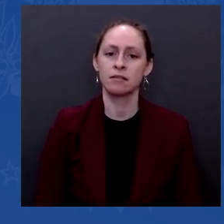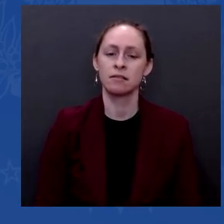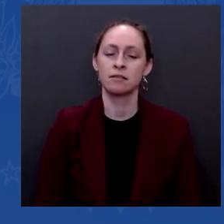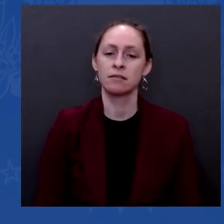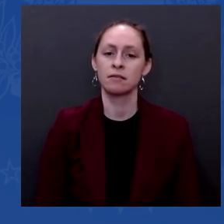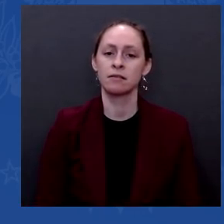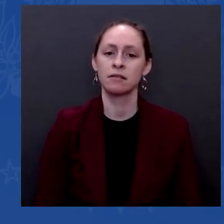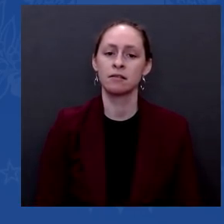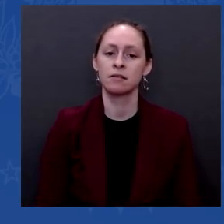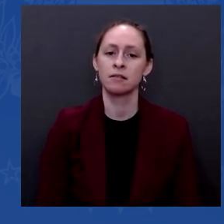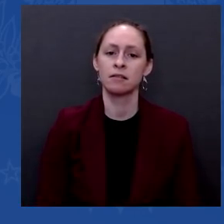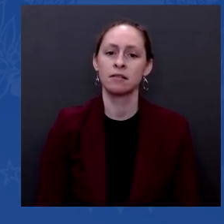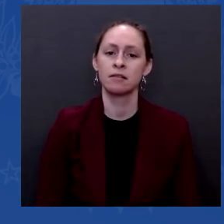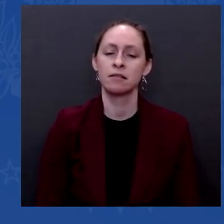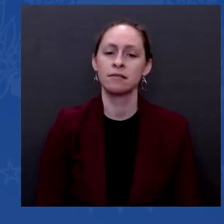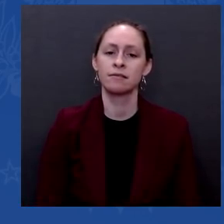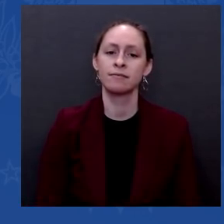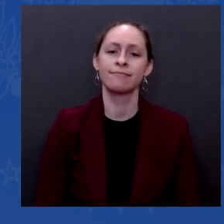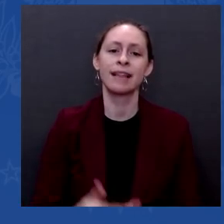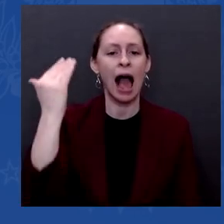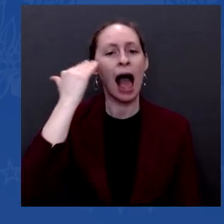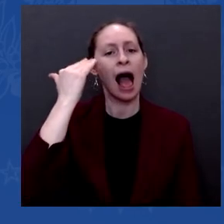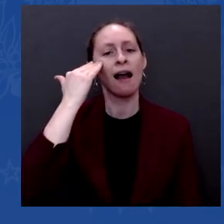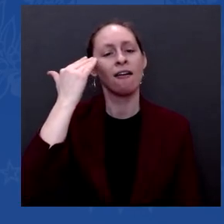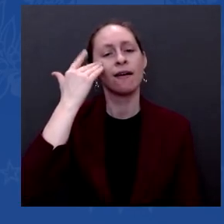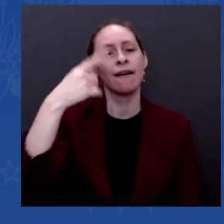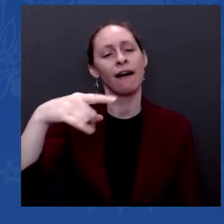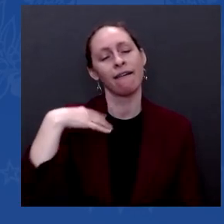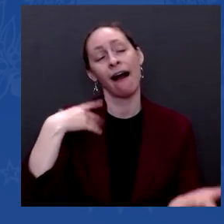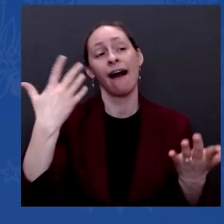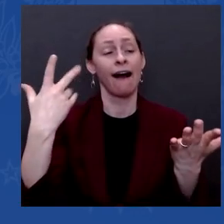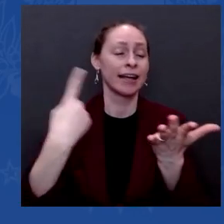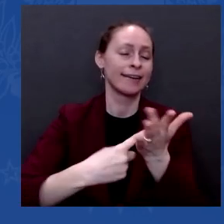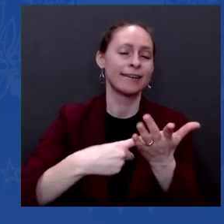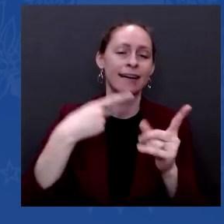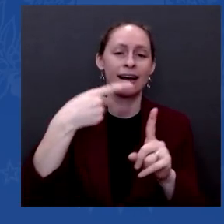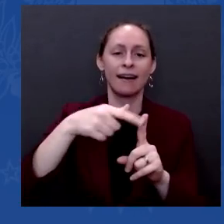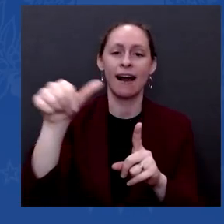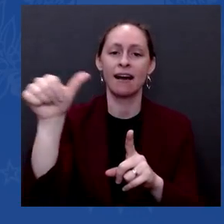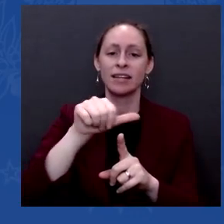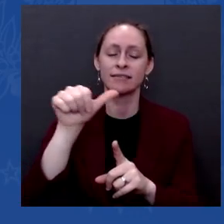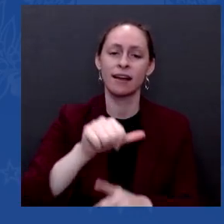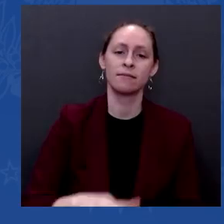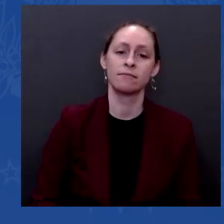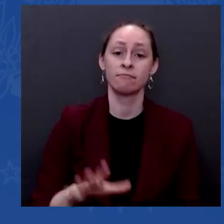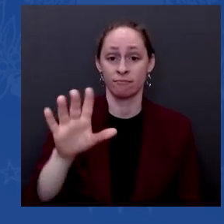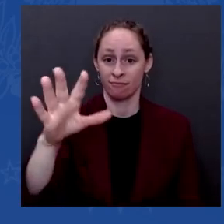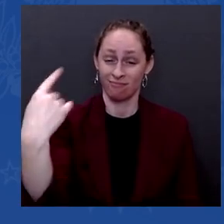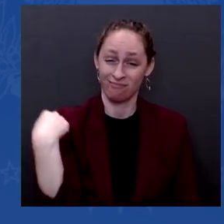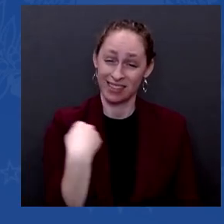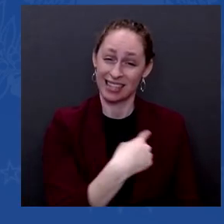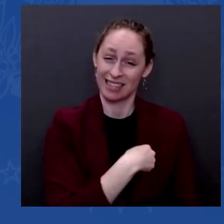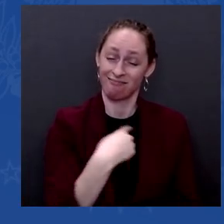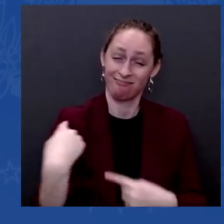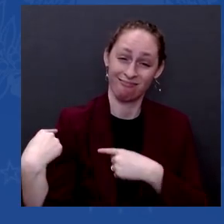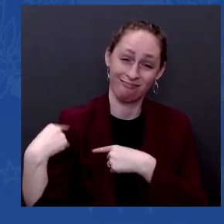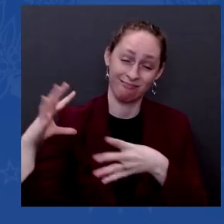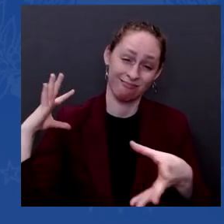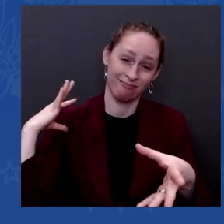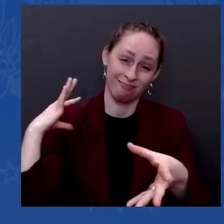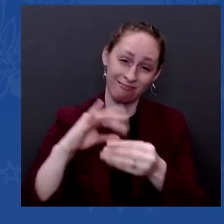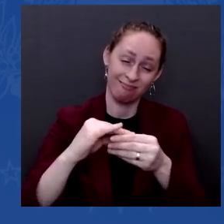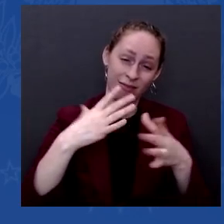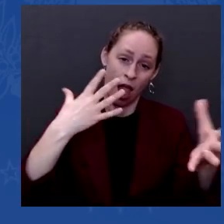We were spending a trillion dollars a week. I mean, billion dollars a week in Afghanistan for 20 years.